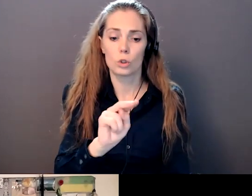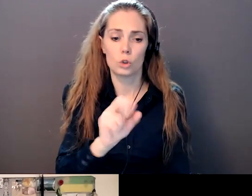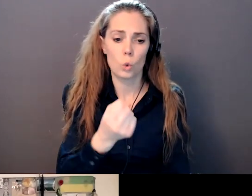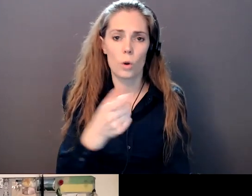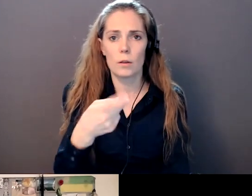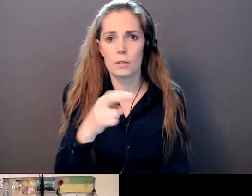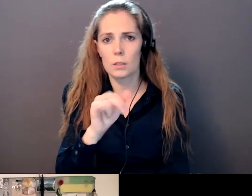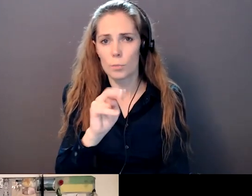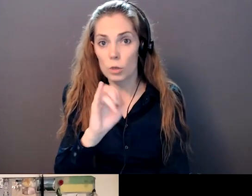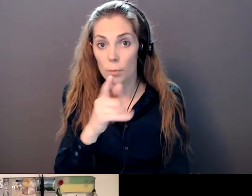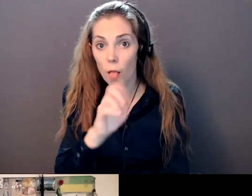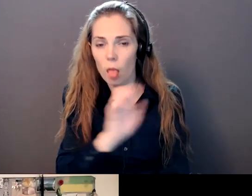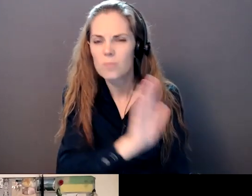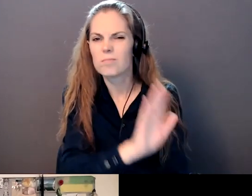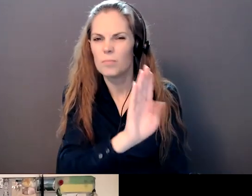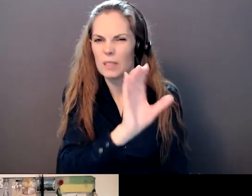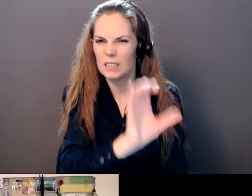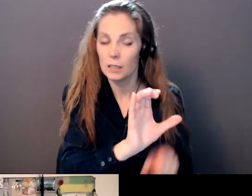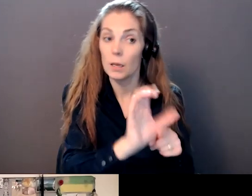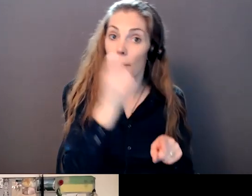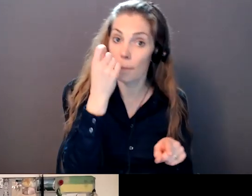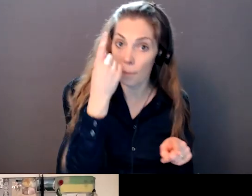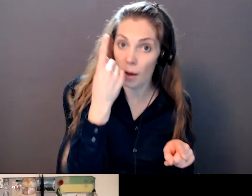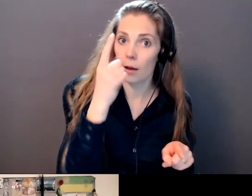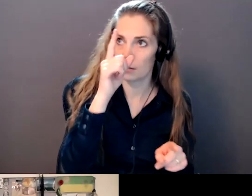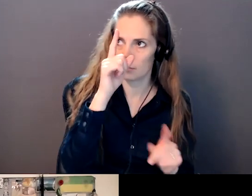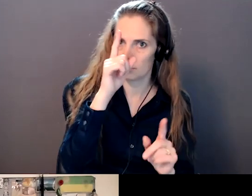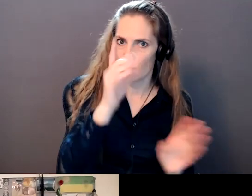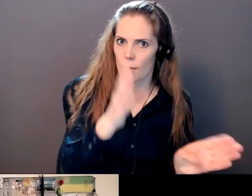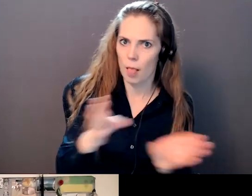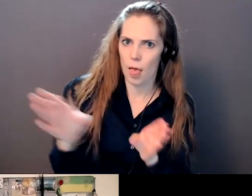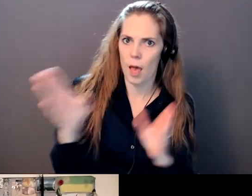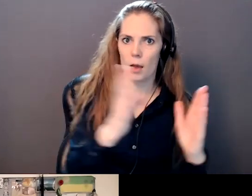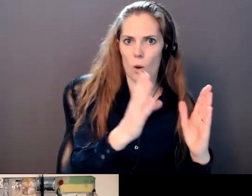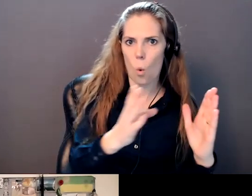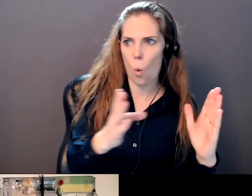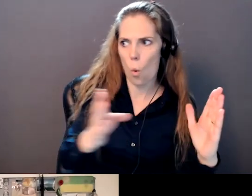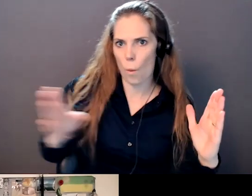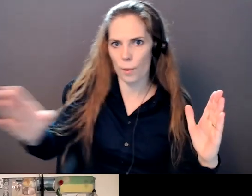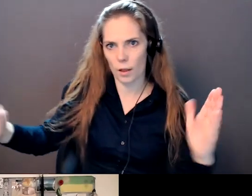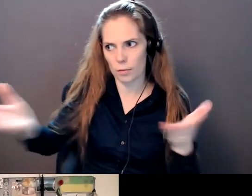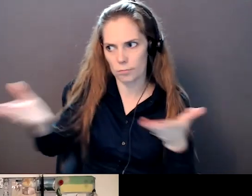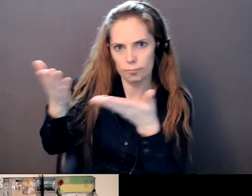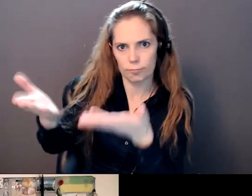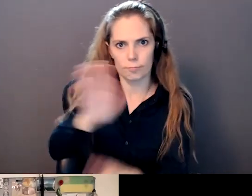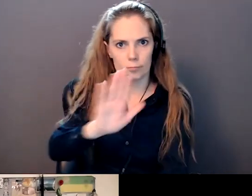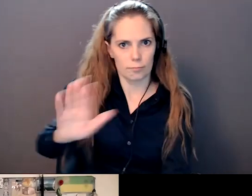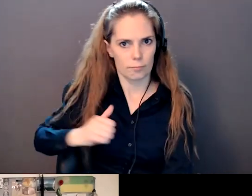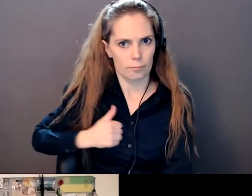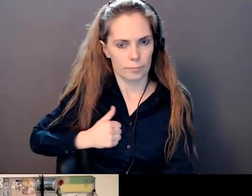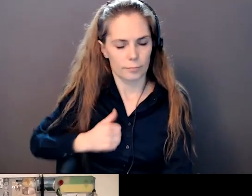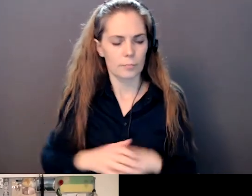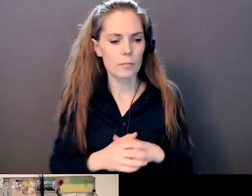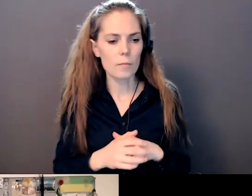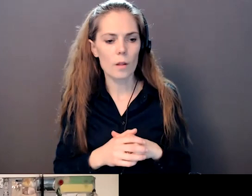Canada into other provinces and territories. That being said, we work with individuals across Canada because we know that